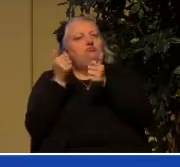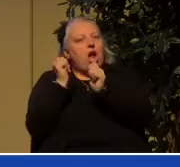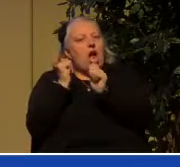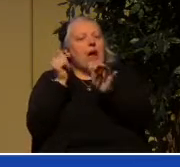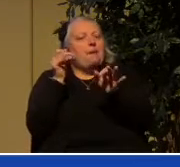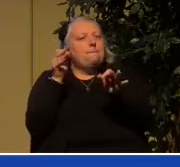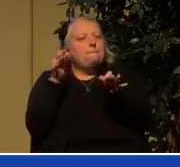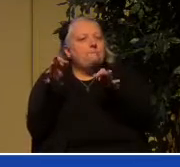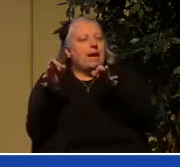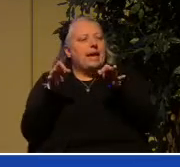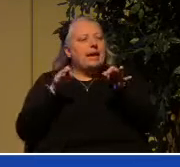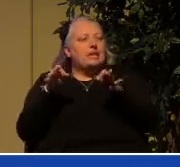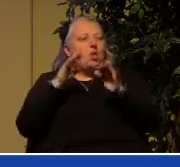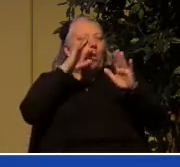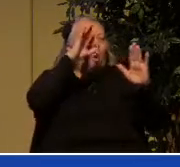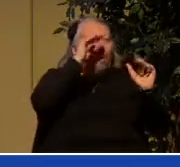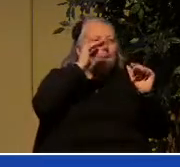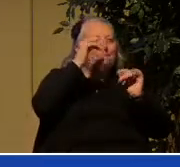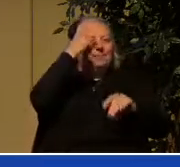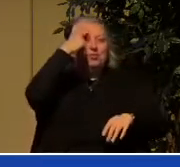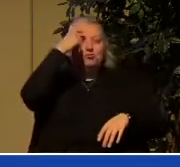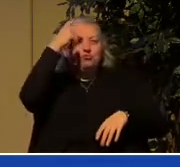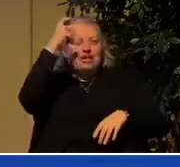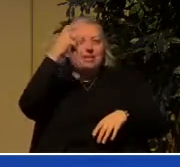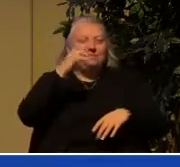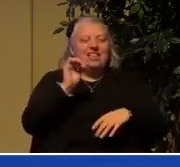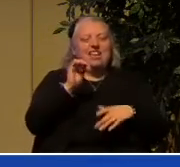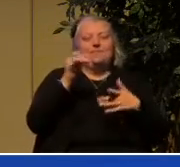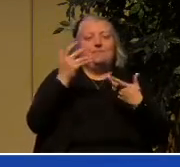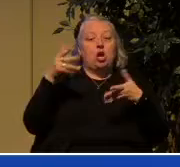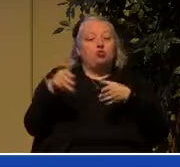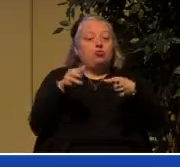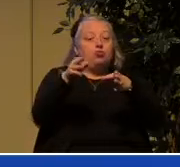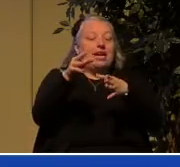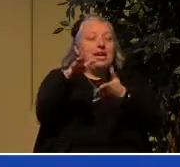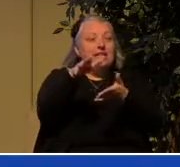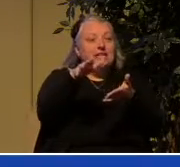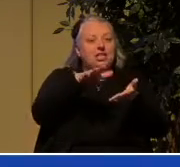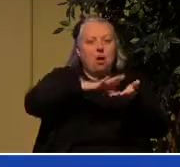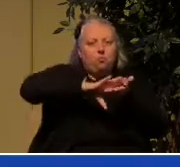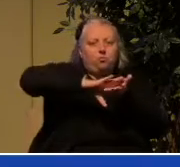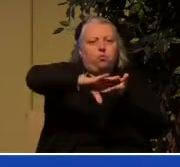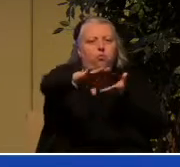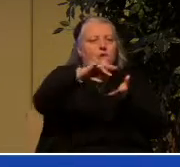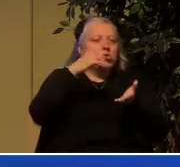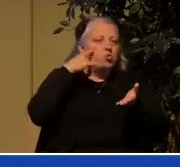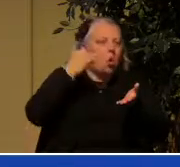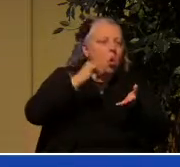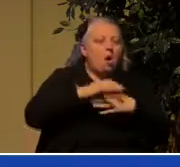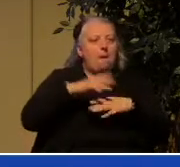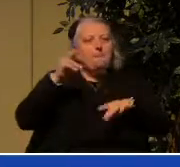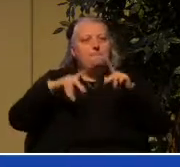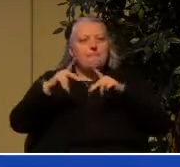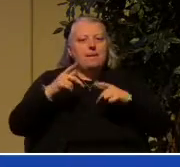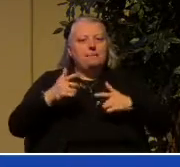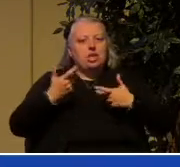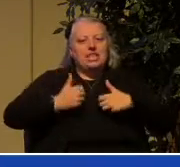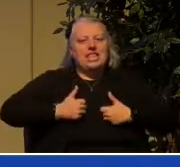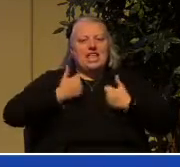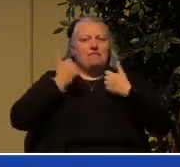the hopes and the dreams of people and so the streets are paved with gold and people live to be 100 and they're not sick and all their tears.